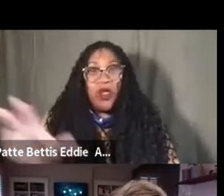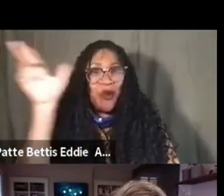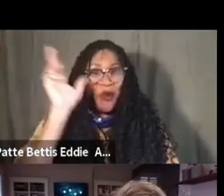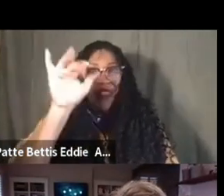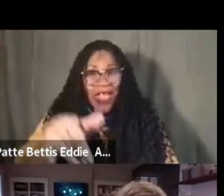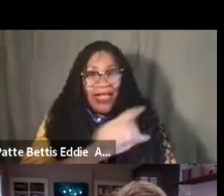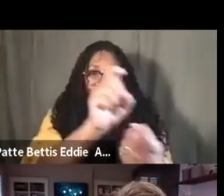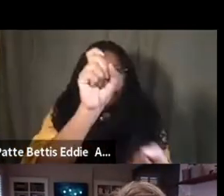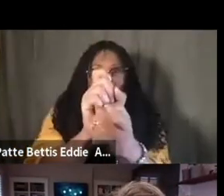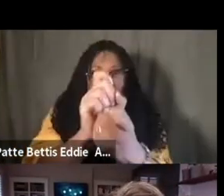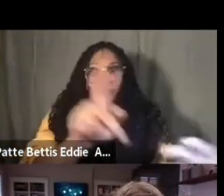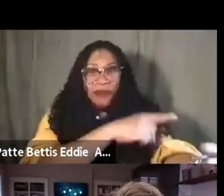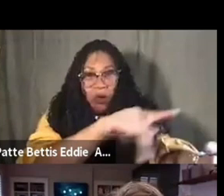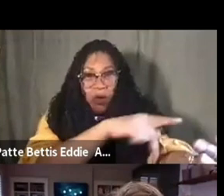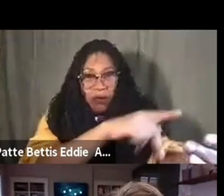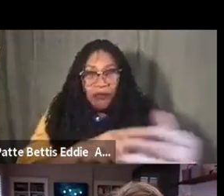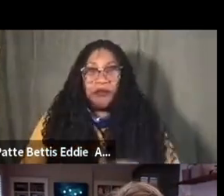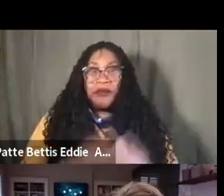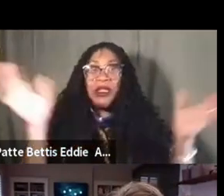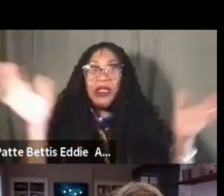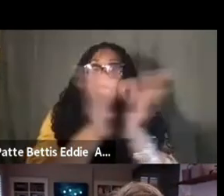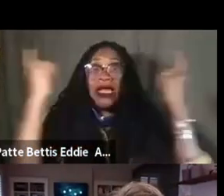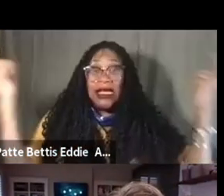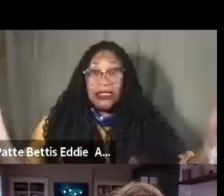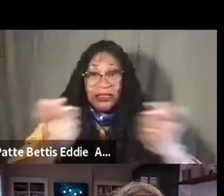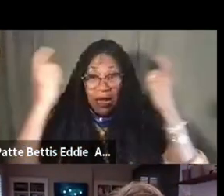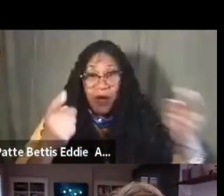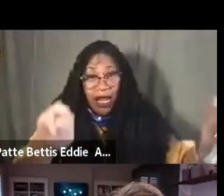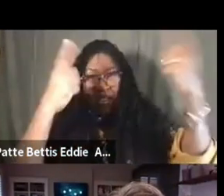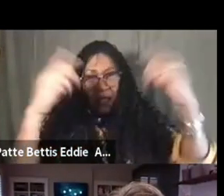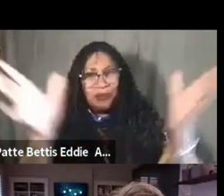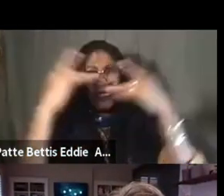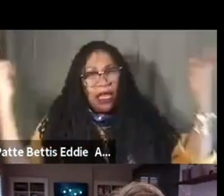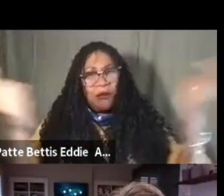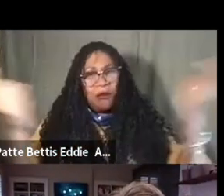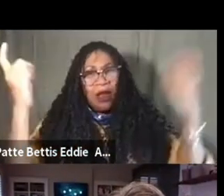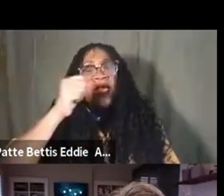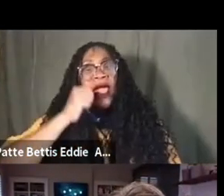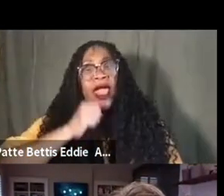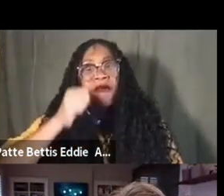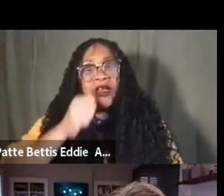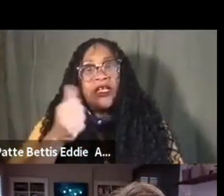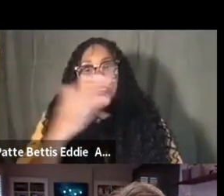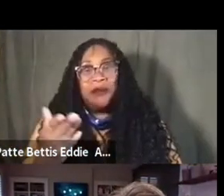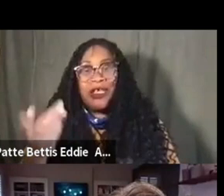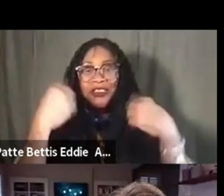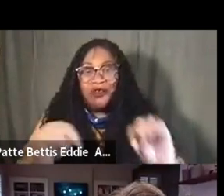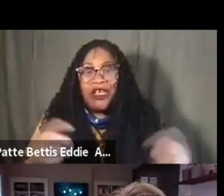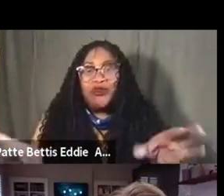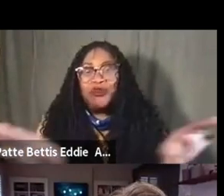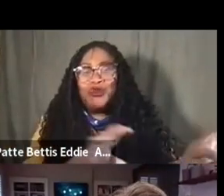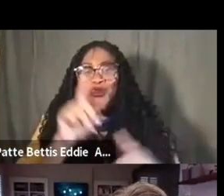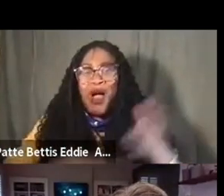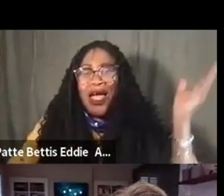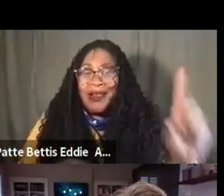poem, um, which is celebrate, uh, come celebrate with me that every day something has tried to kill me and has